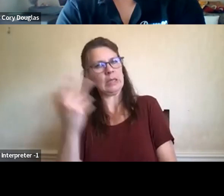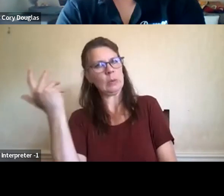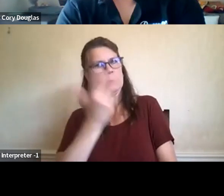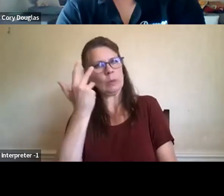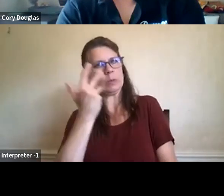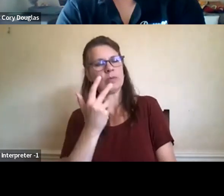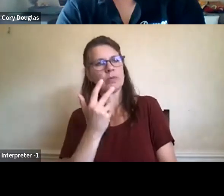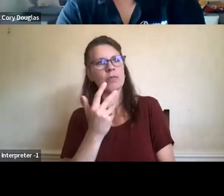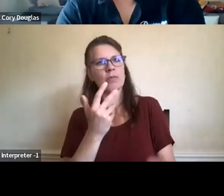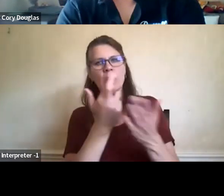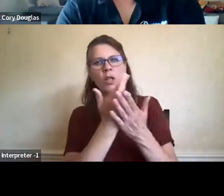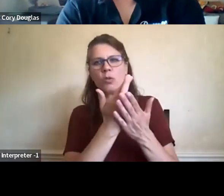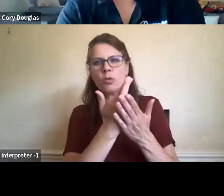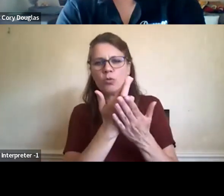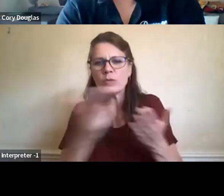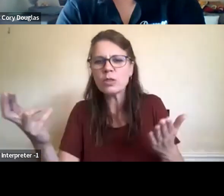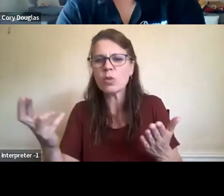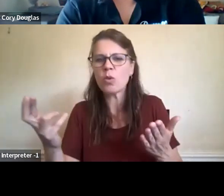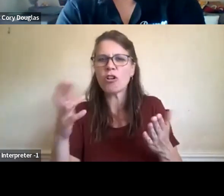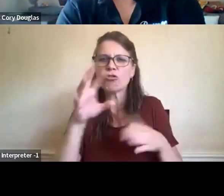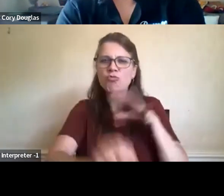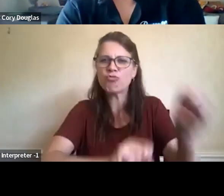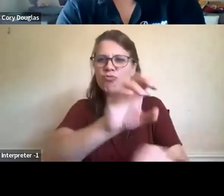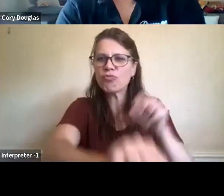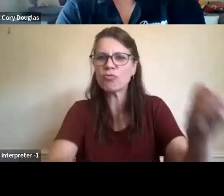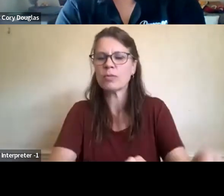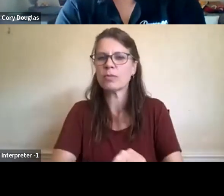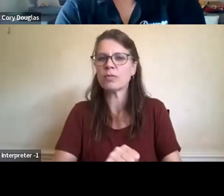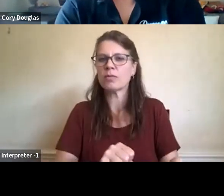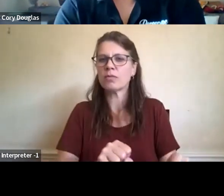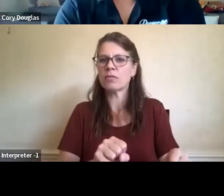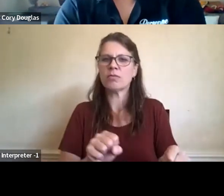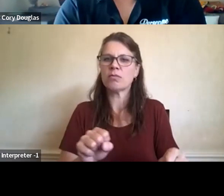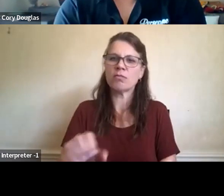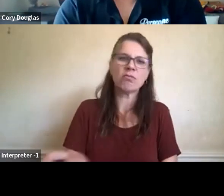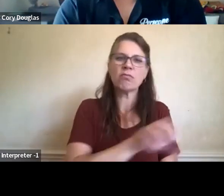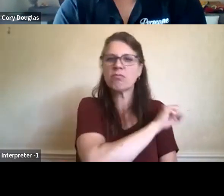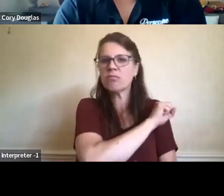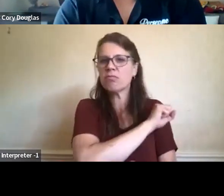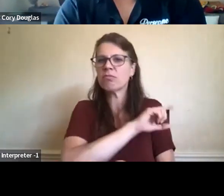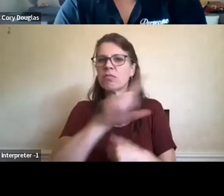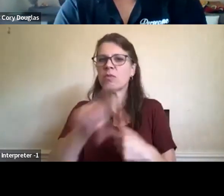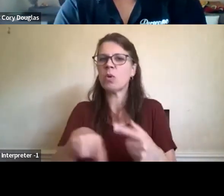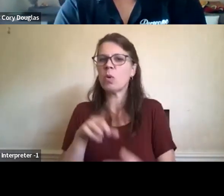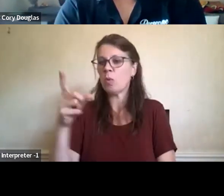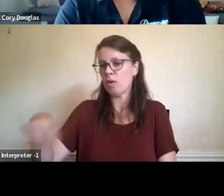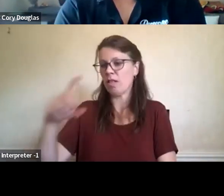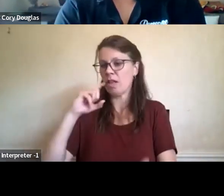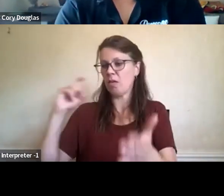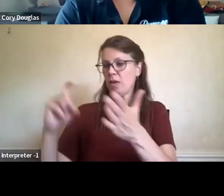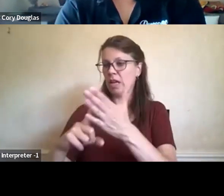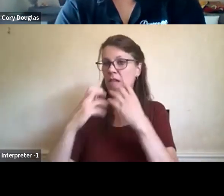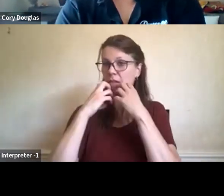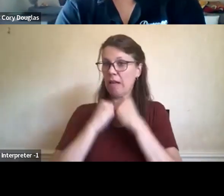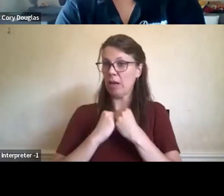the resource exploitation that first came to our shores when they recognized the value of the